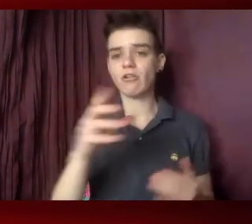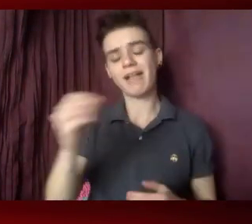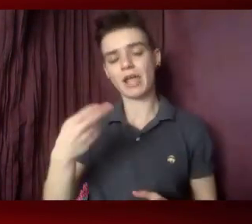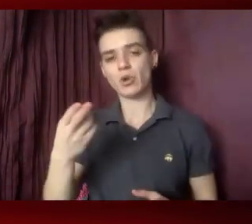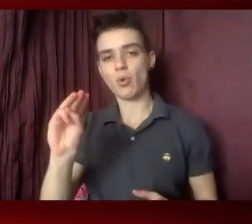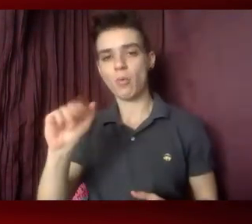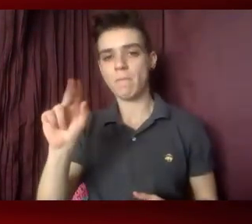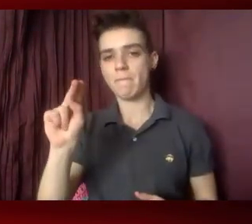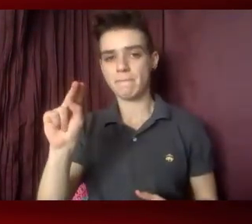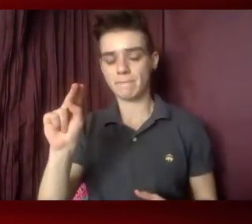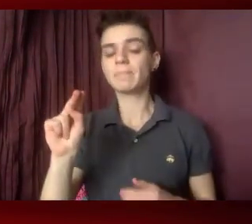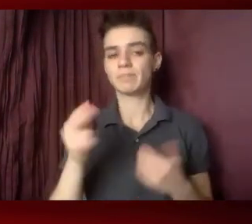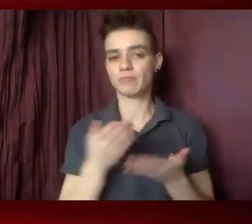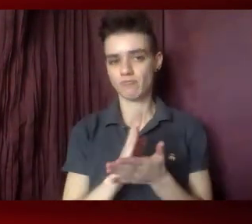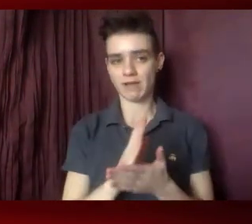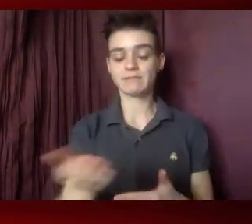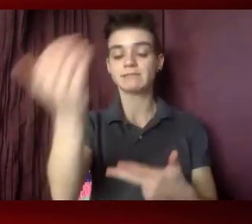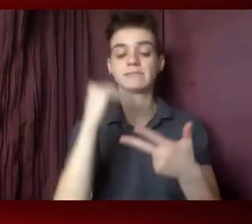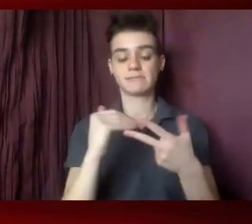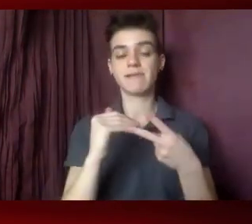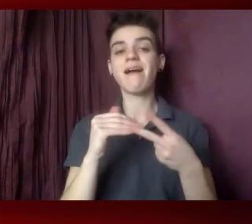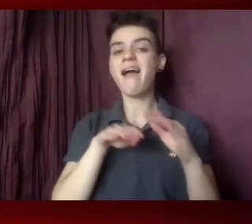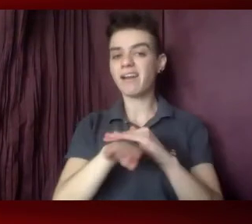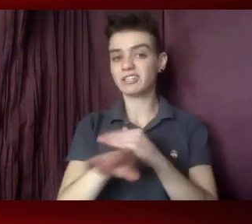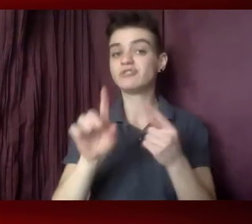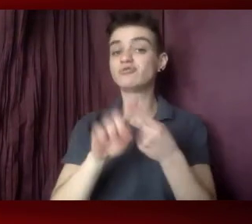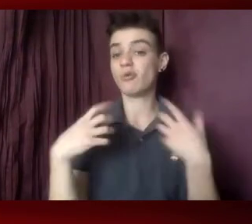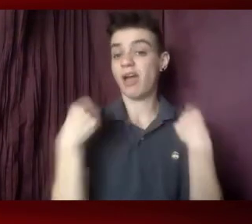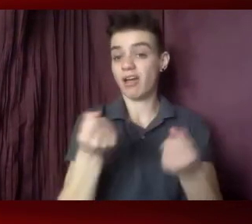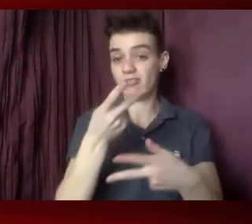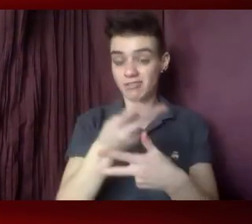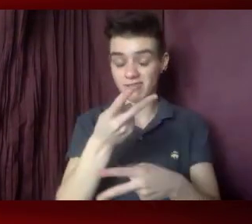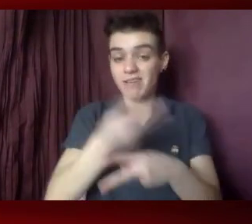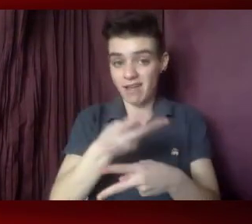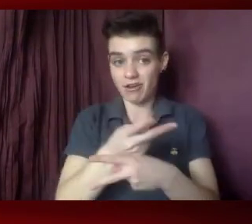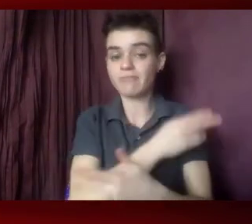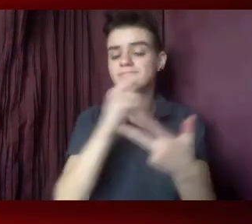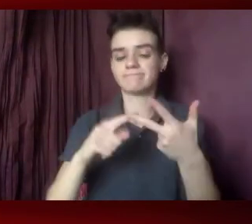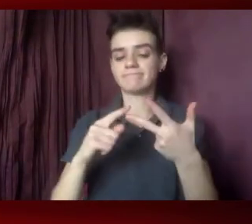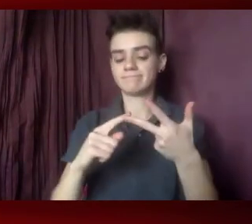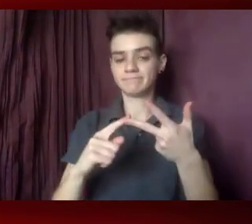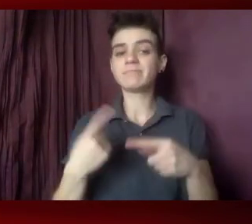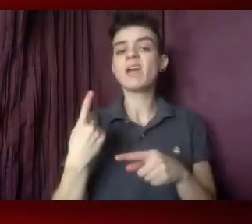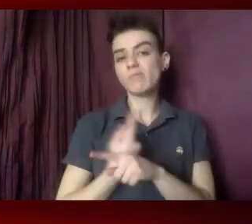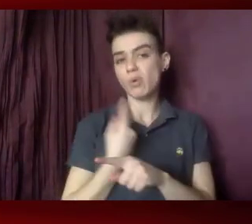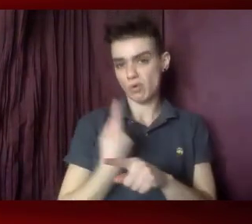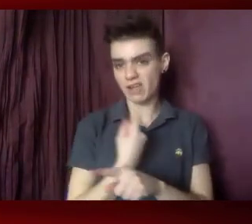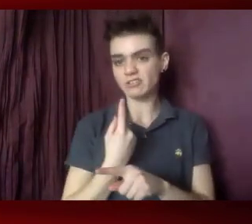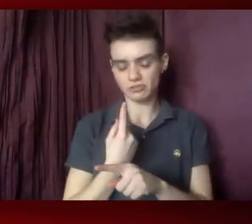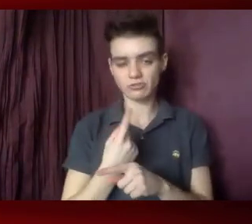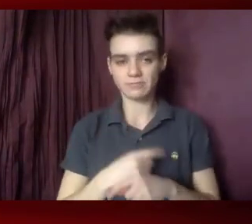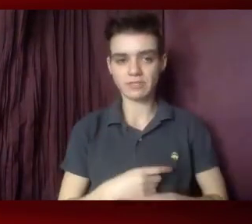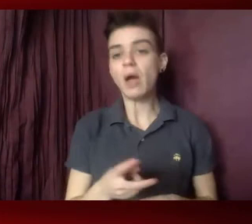we will review the access to healthcare brief, the sexual wellness, the, sorry, the appropriation appropriations brief,